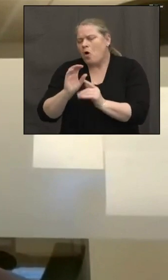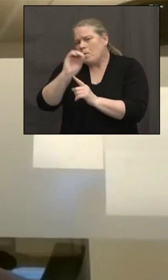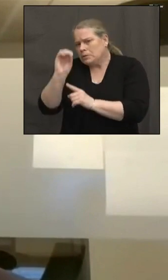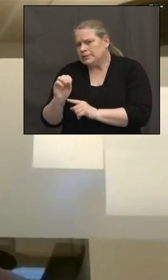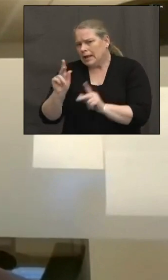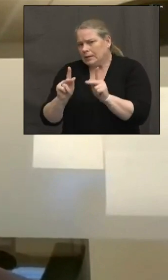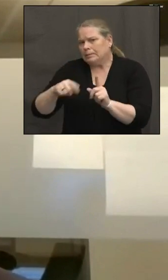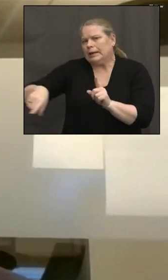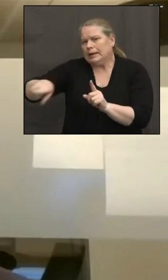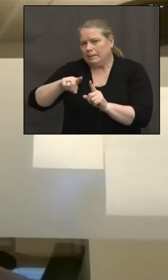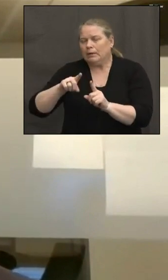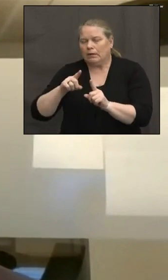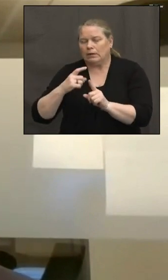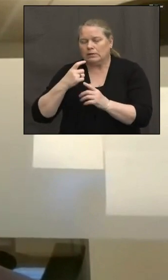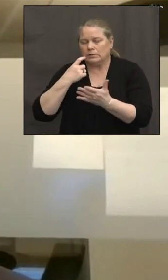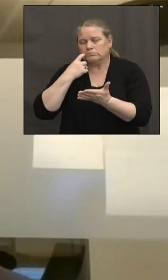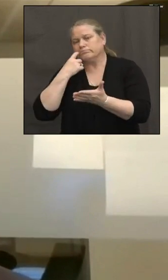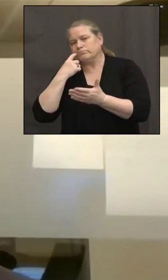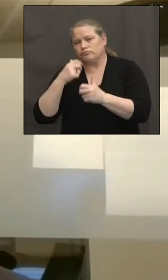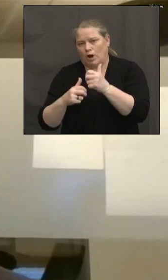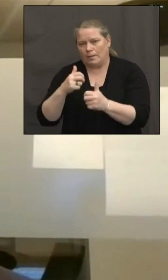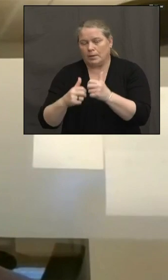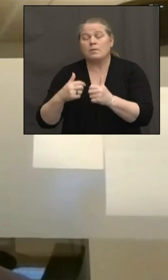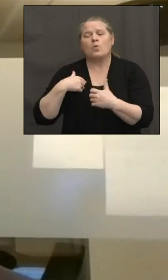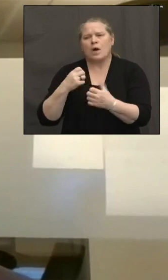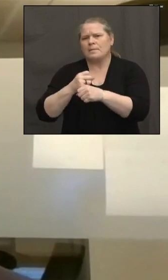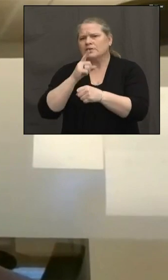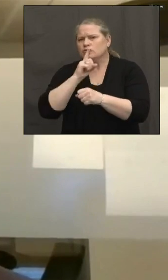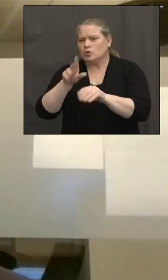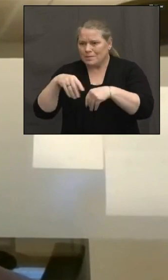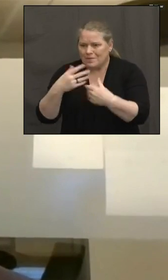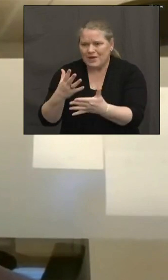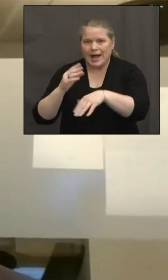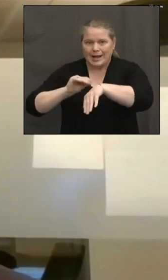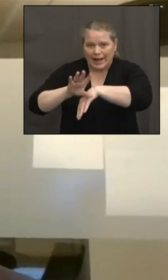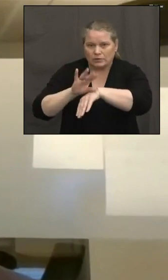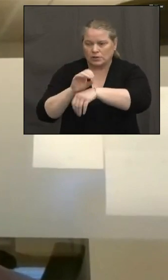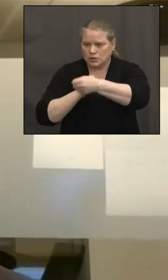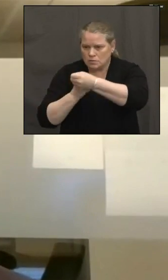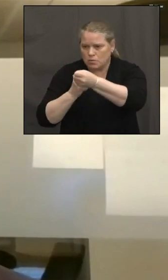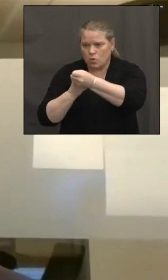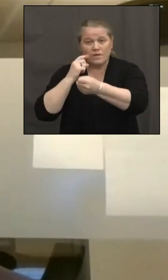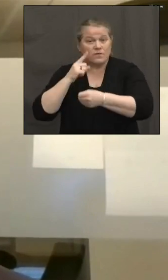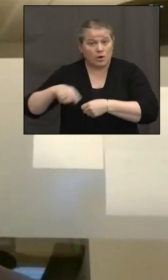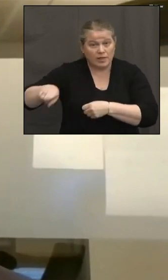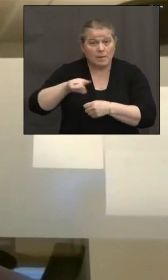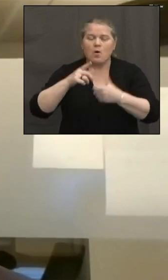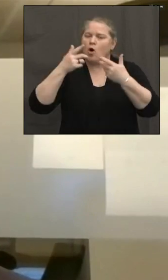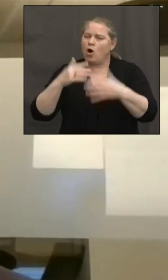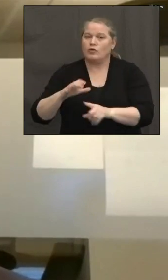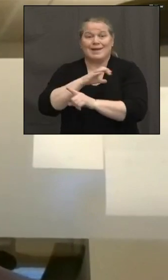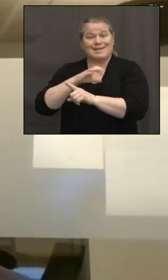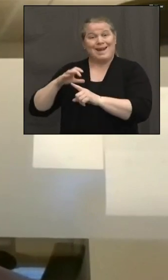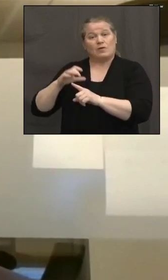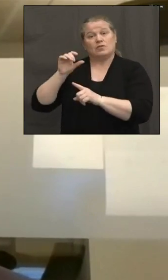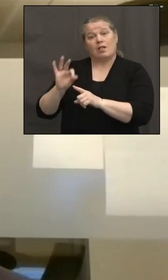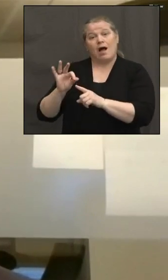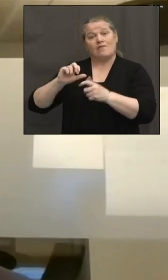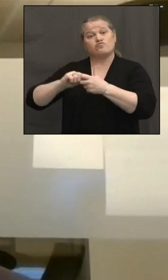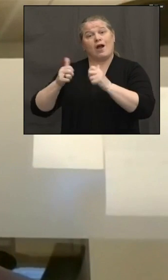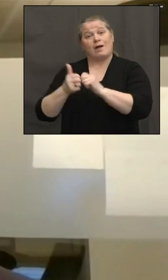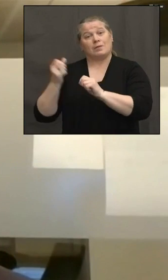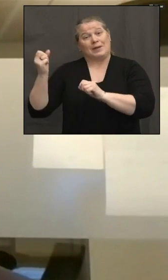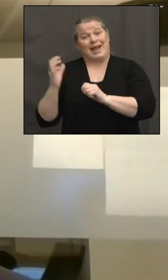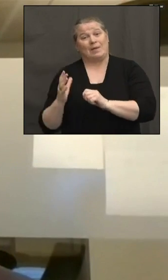We're already in conversations with the Connecticut Council on problem gambling about what resources they think they'll need in this